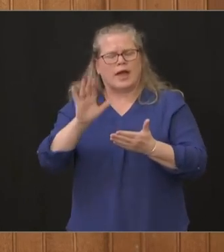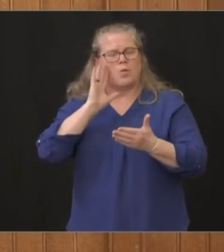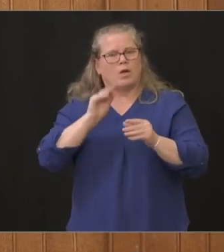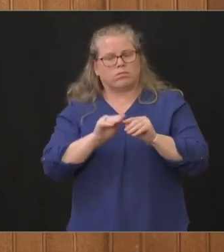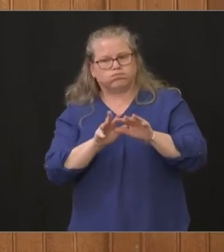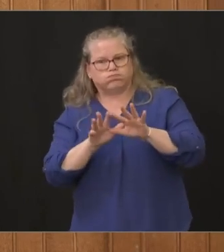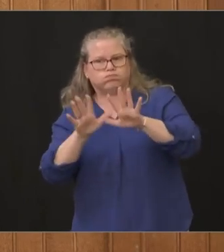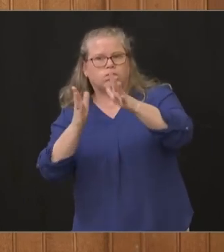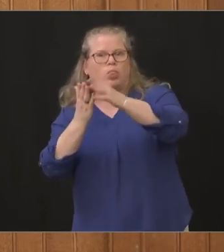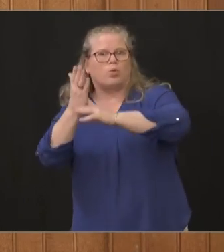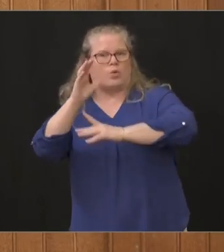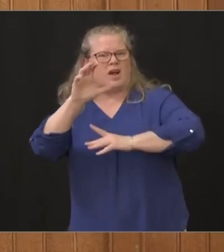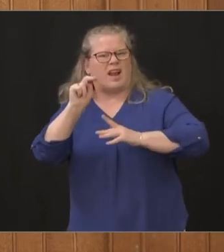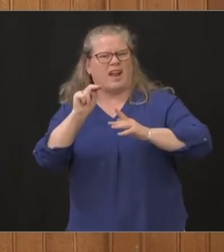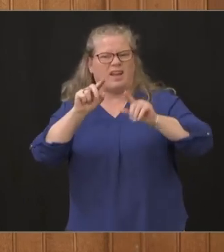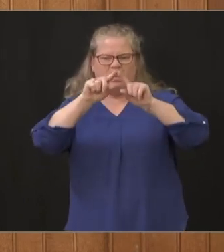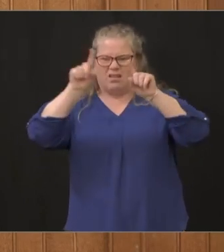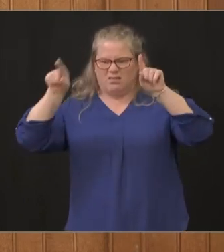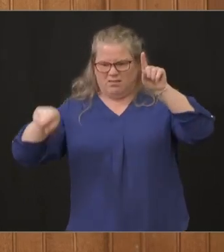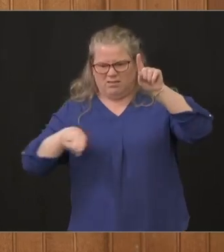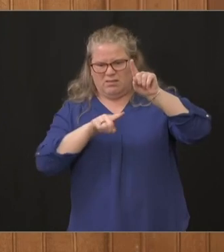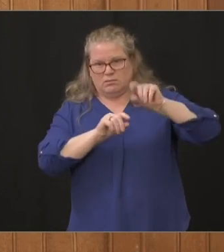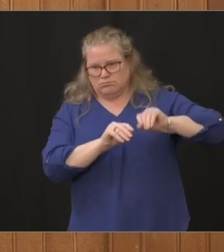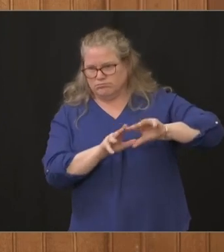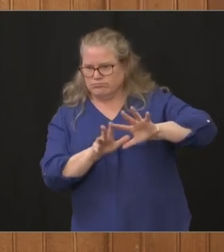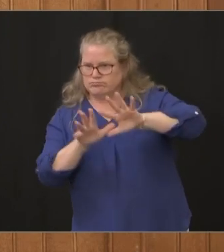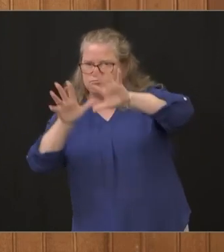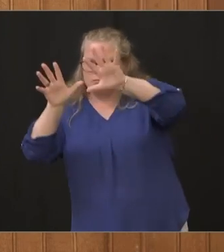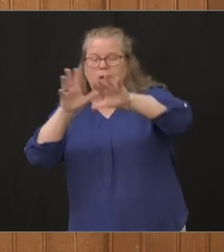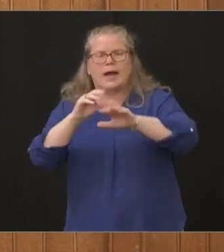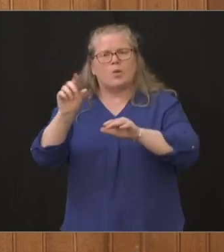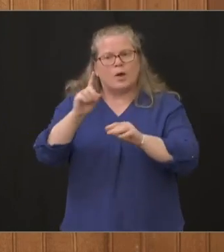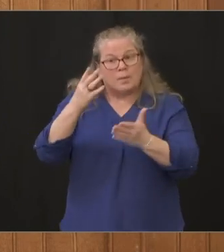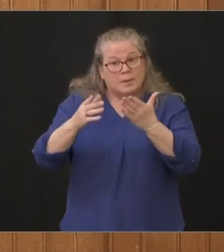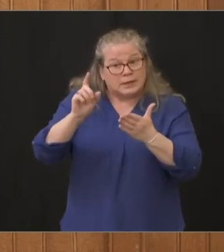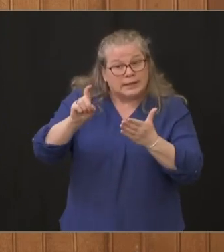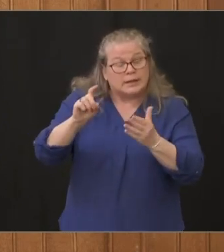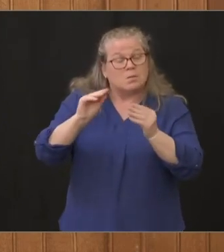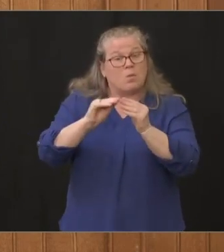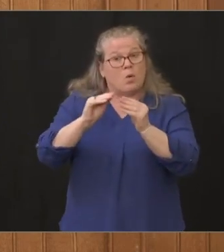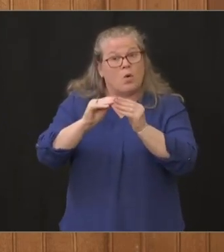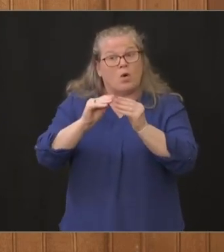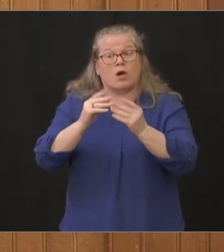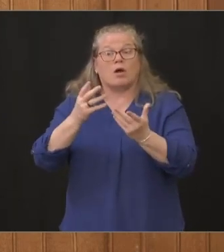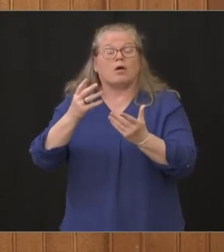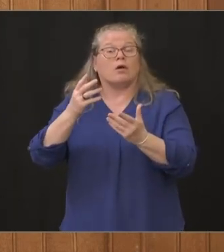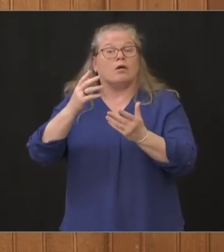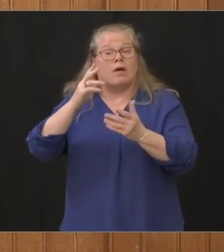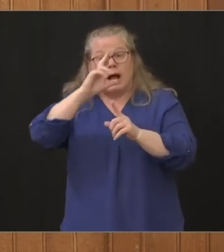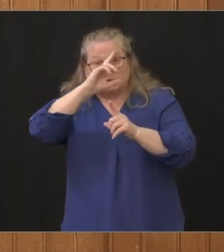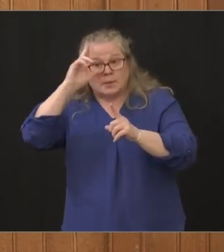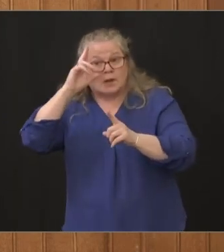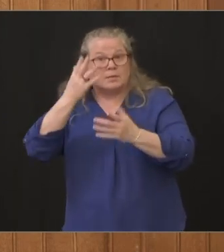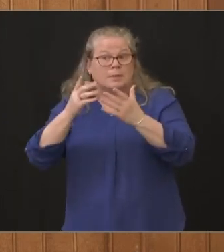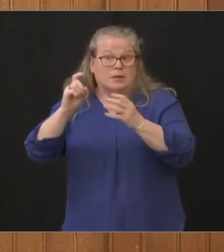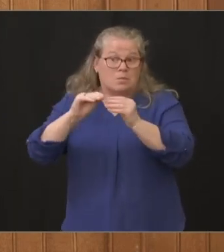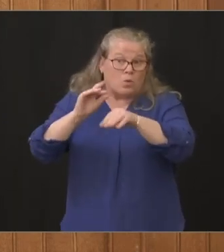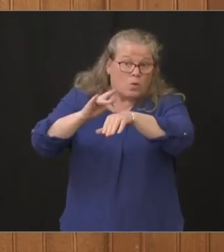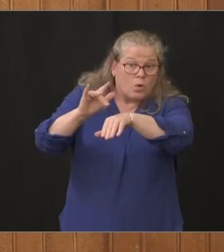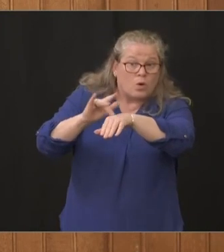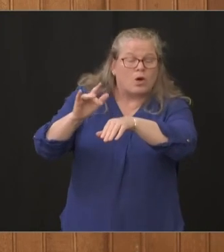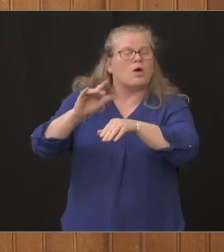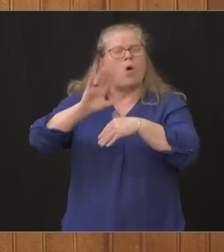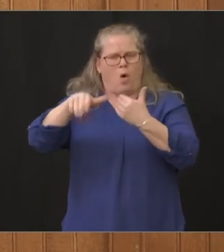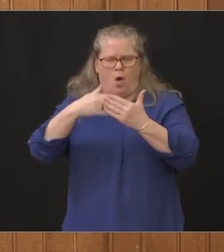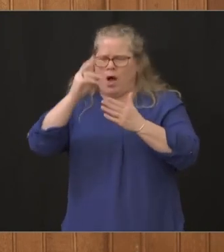capacity that we will need will be and working both in terms of the existing capacity we have in our hospitals all of our hospitals are doing some